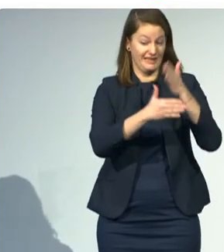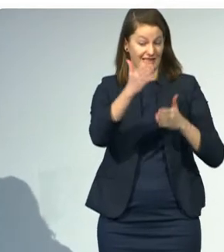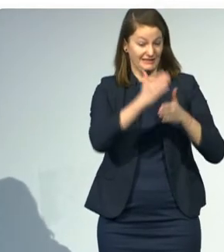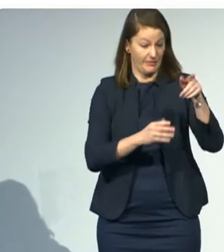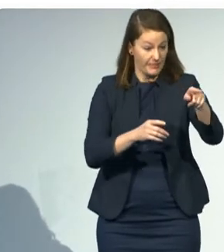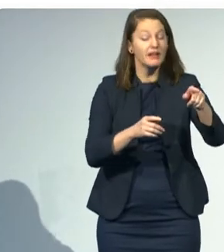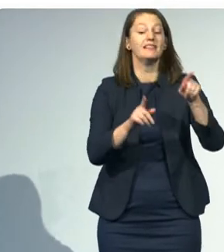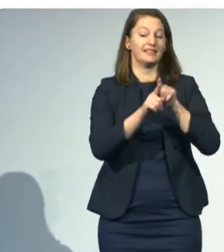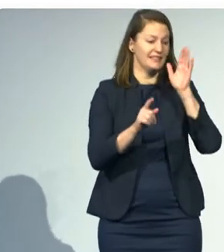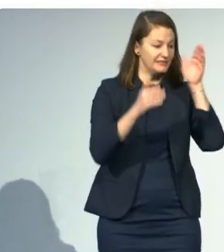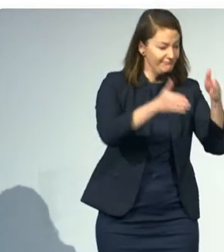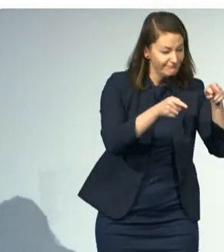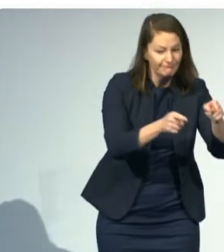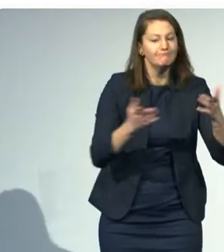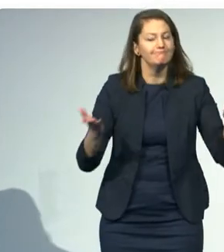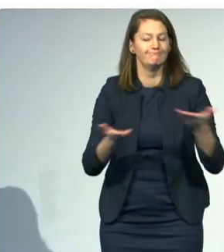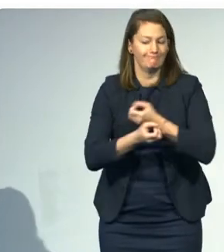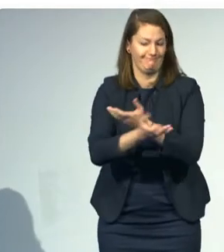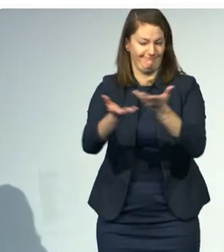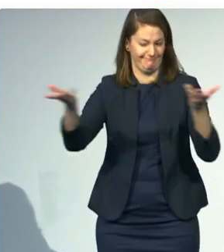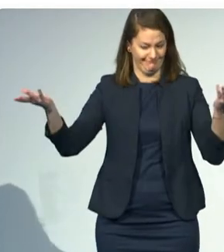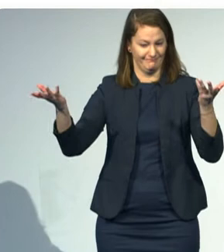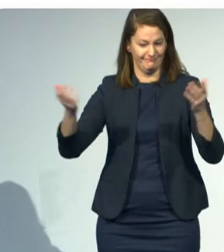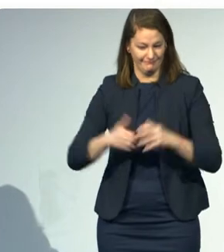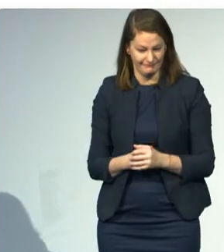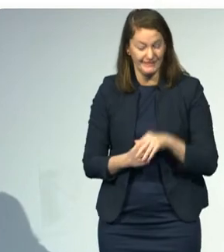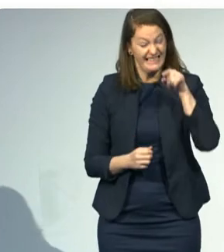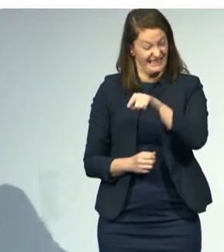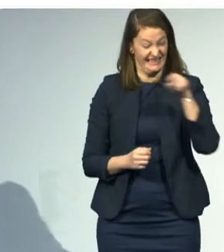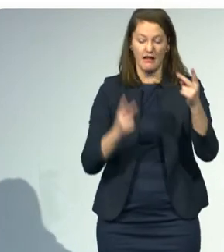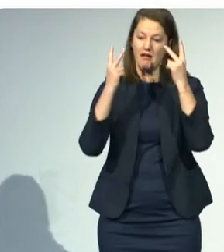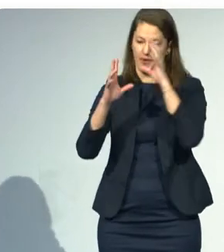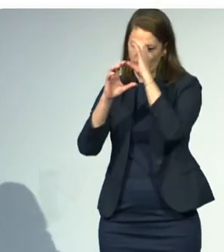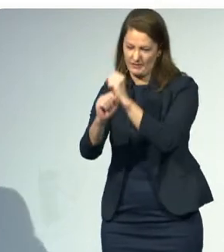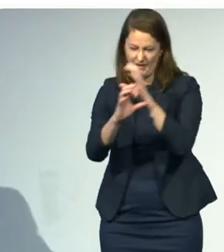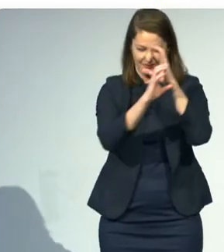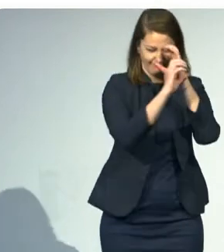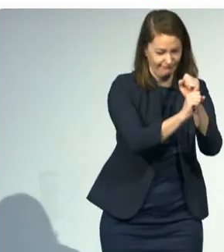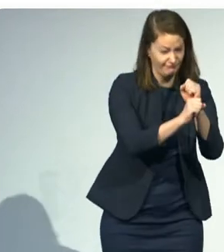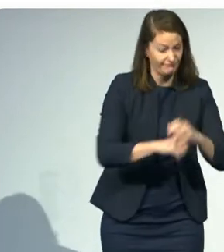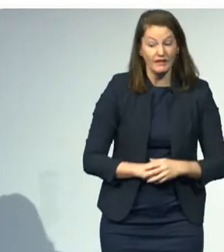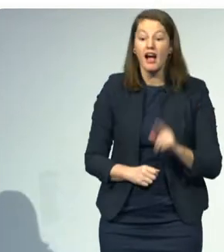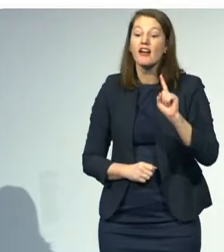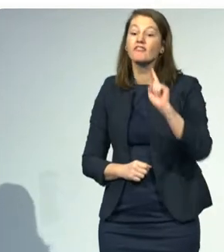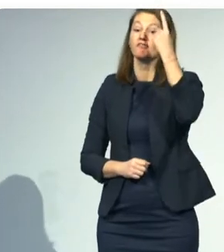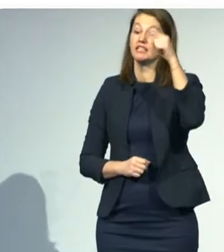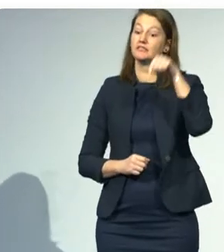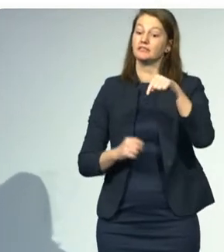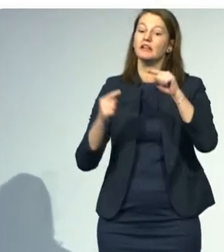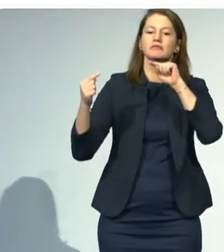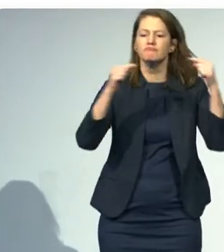It was first discussed in depth here at the Zero Project conference in 2016,